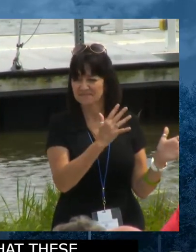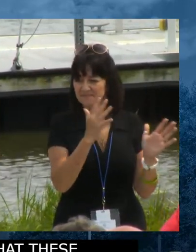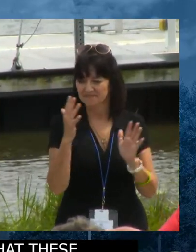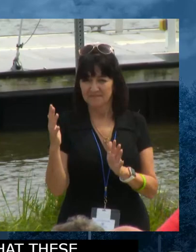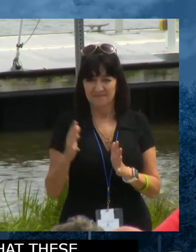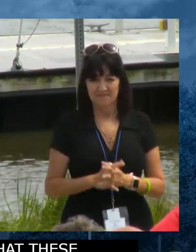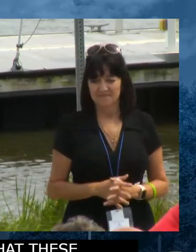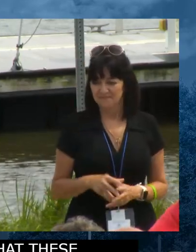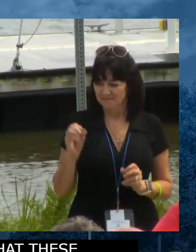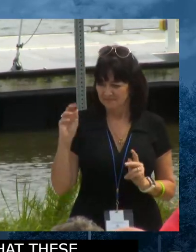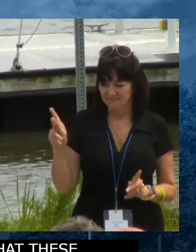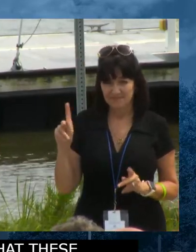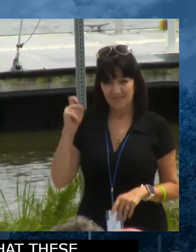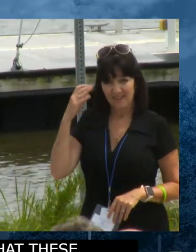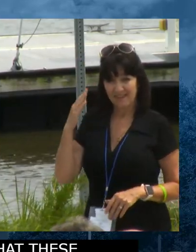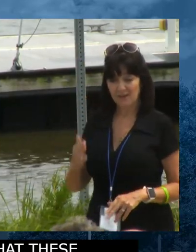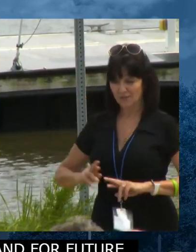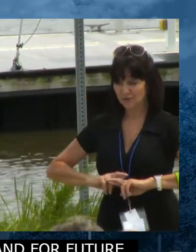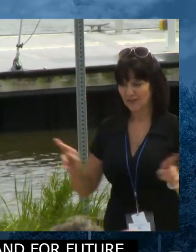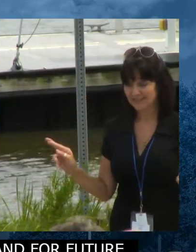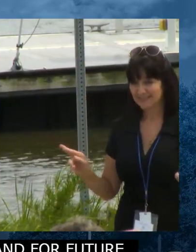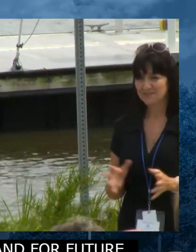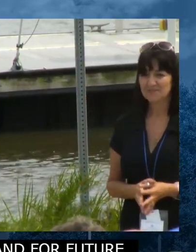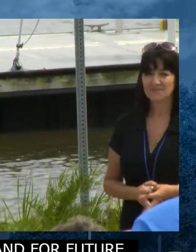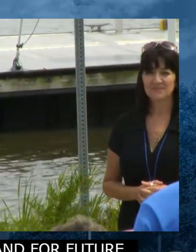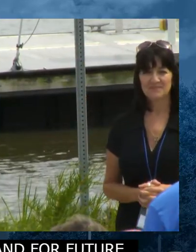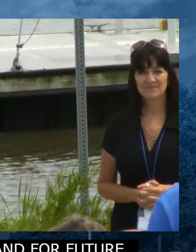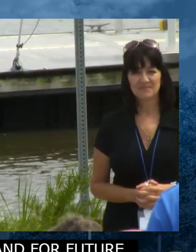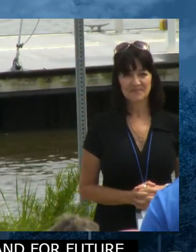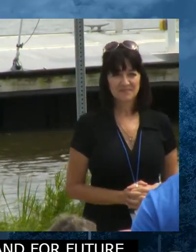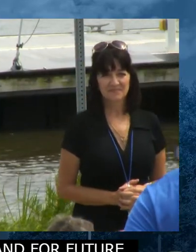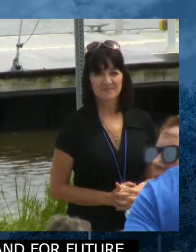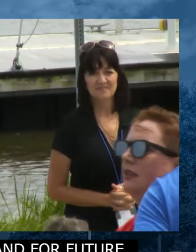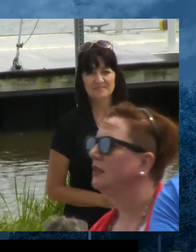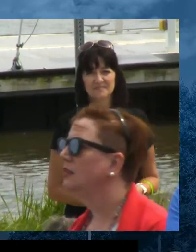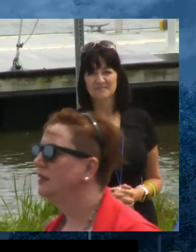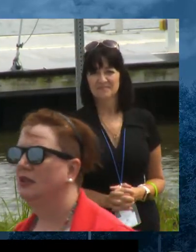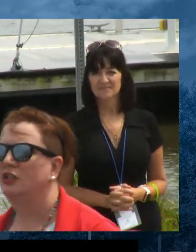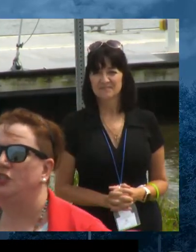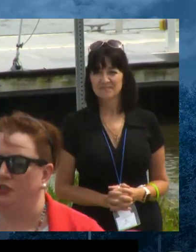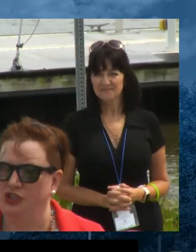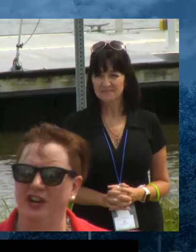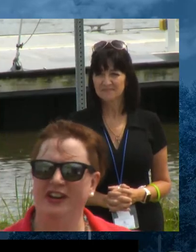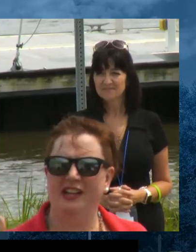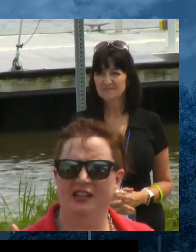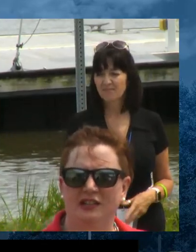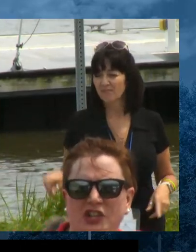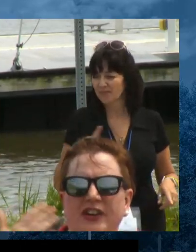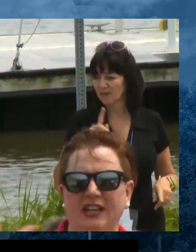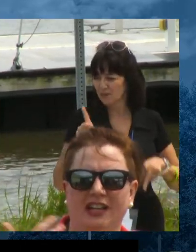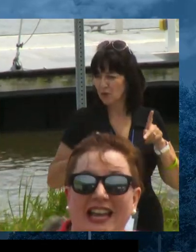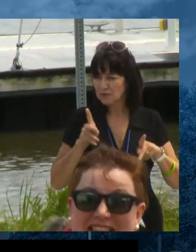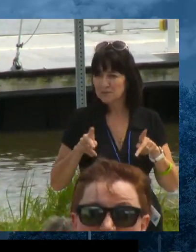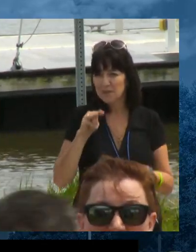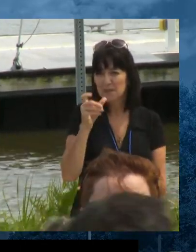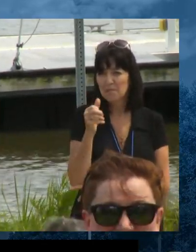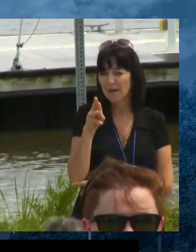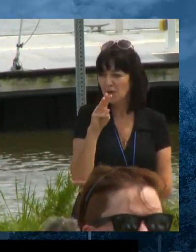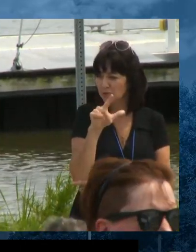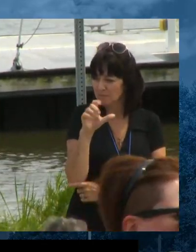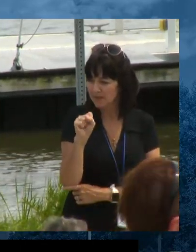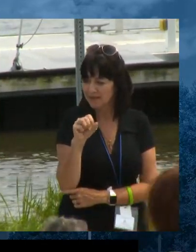All right, Governor, you ready? I'm ready. All right, if I can have all these folks, Mayor Mills, Mayor Becker,